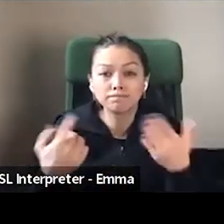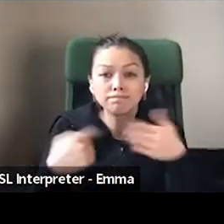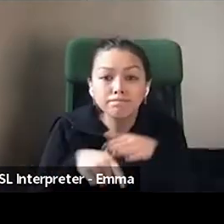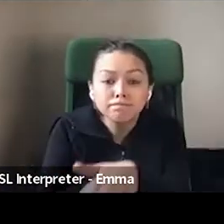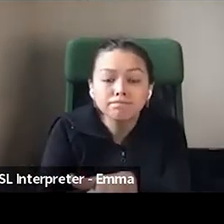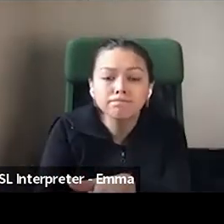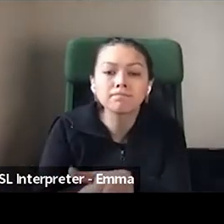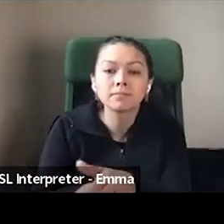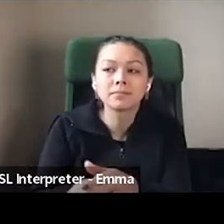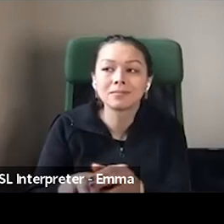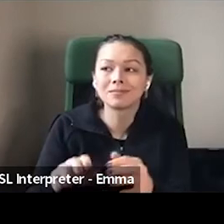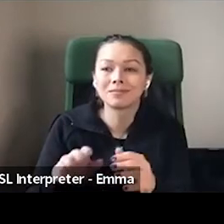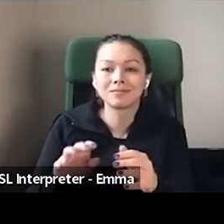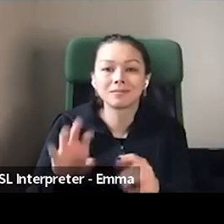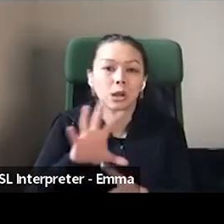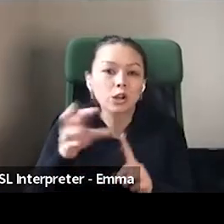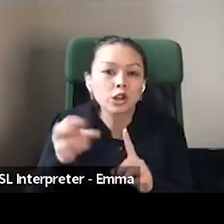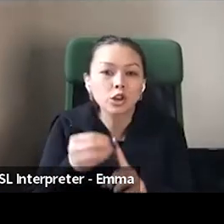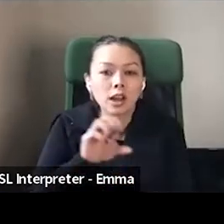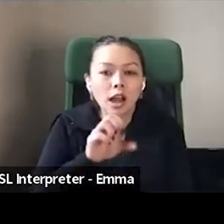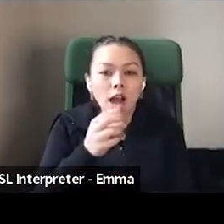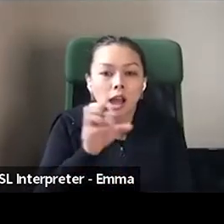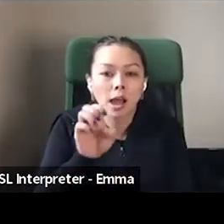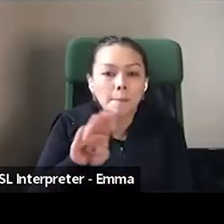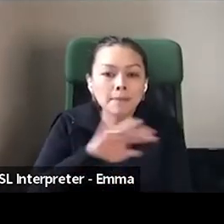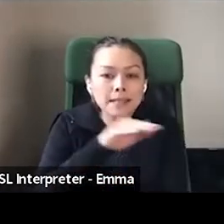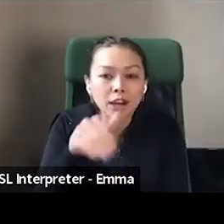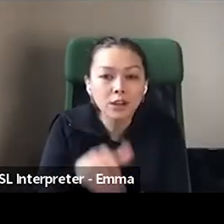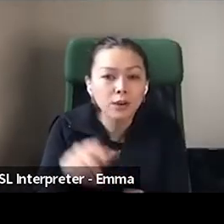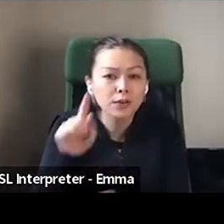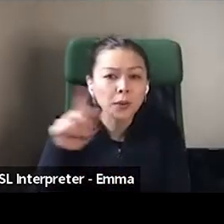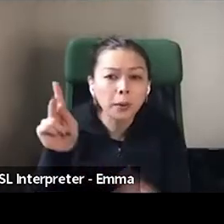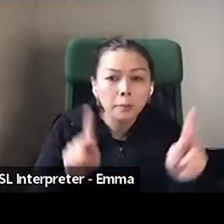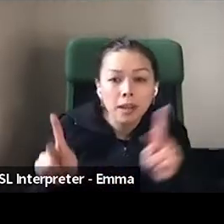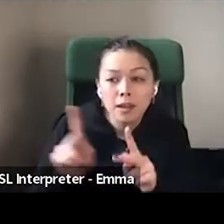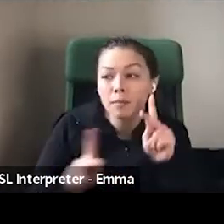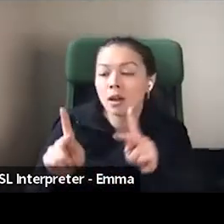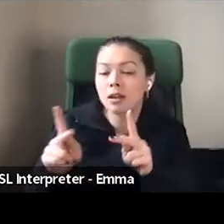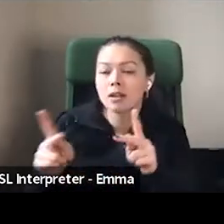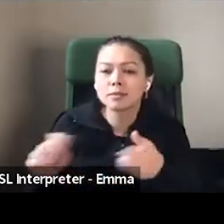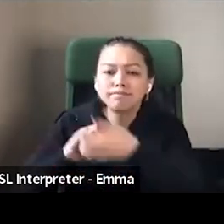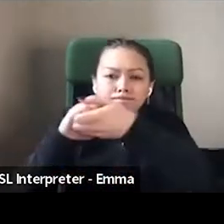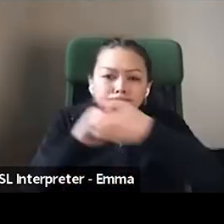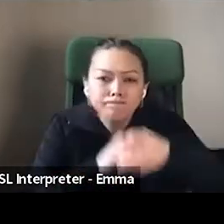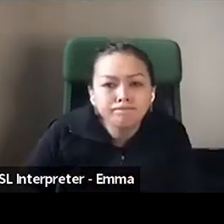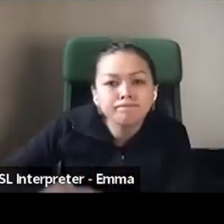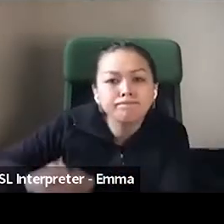collaborate, um, around making things happen. Okay. Good.